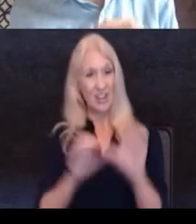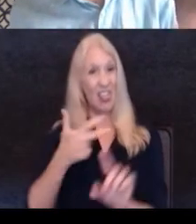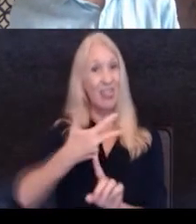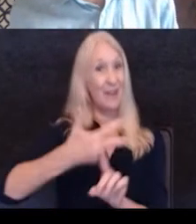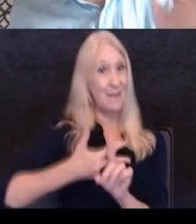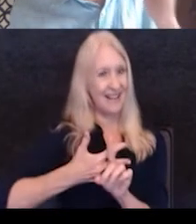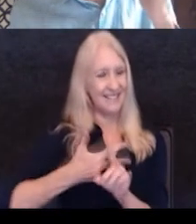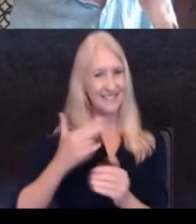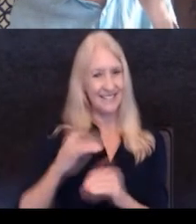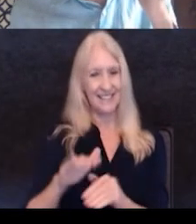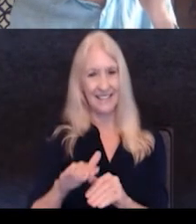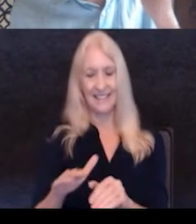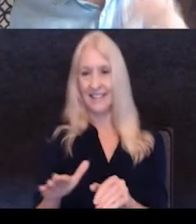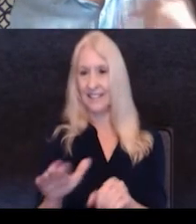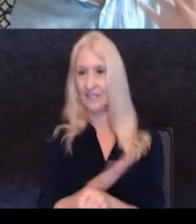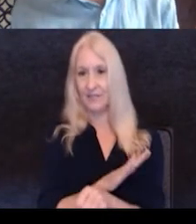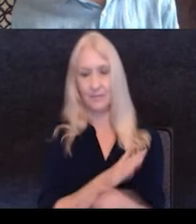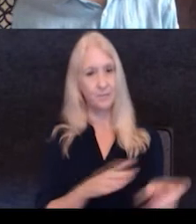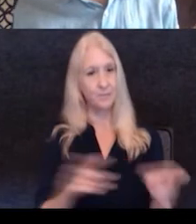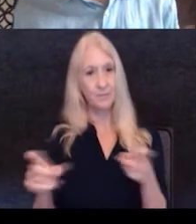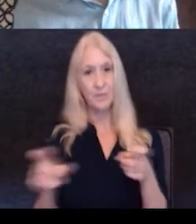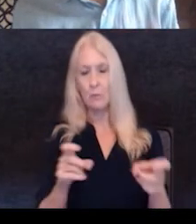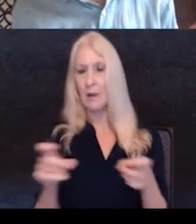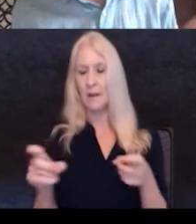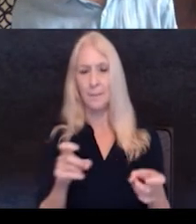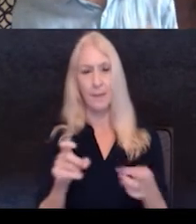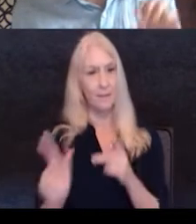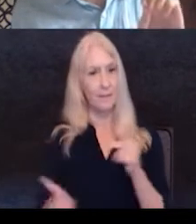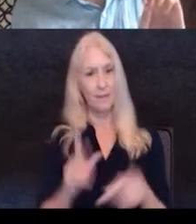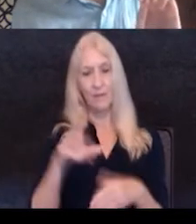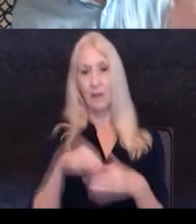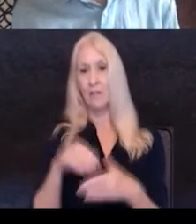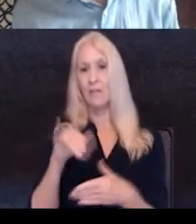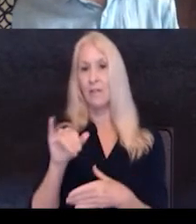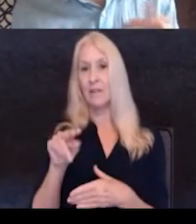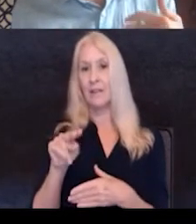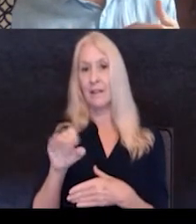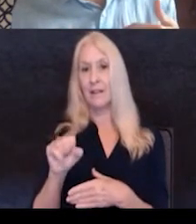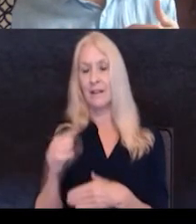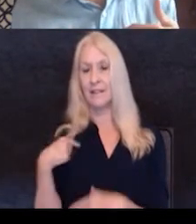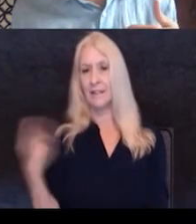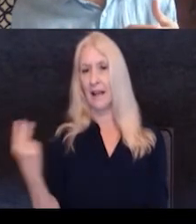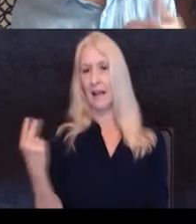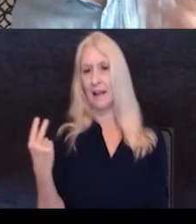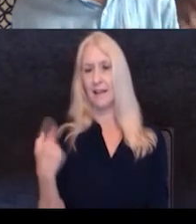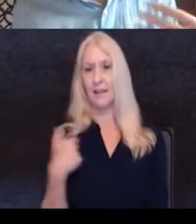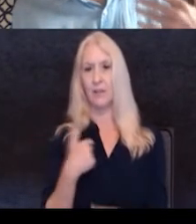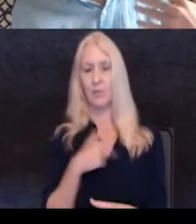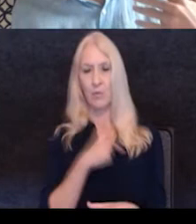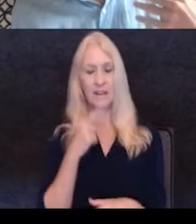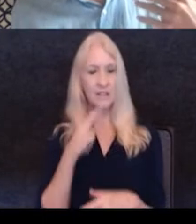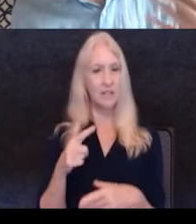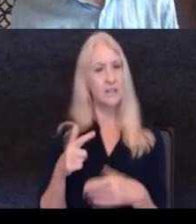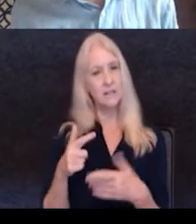the, the, it's completely run by the participants, um, Ines and I just act kind of as, um, leveraging